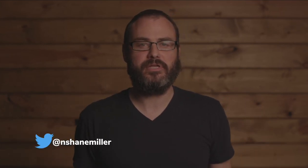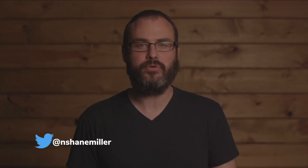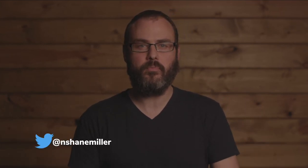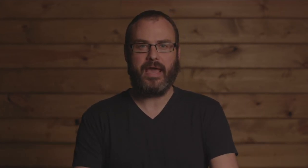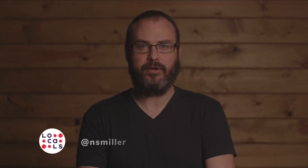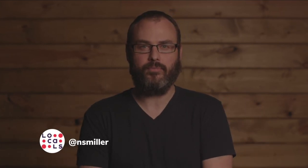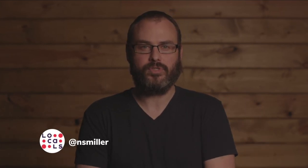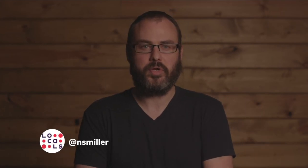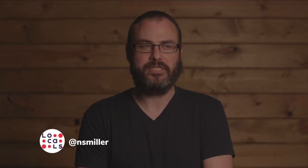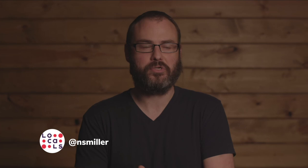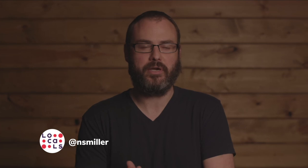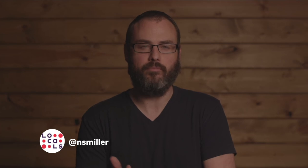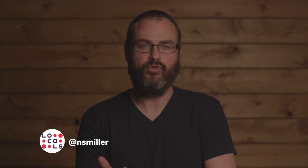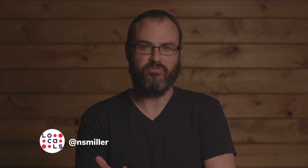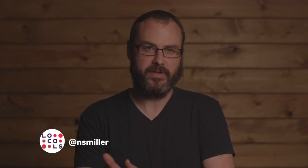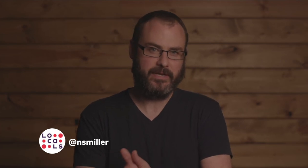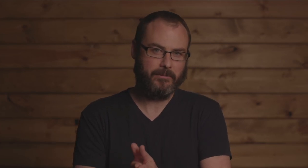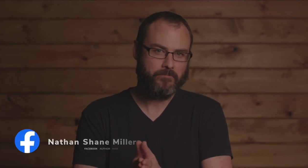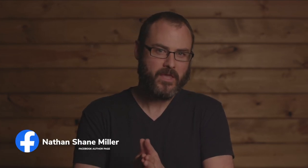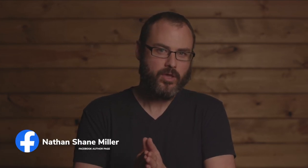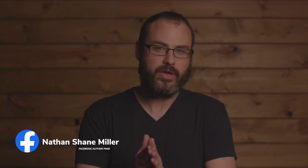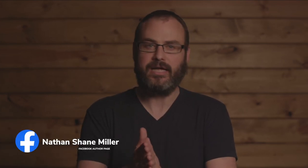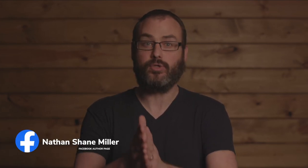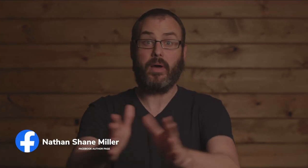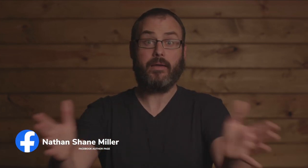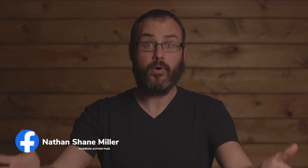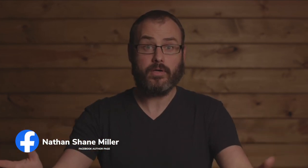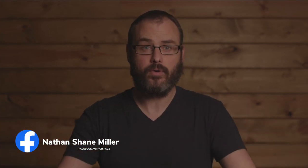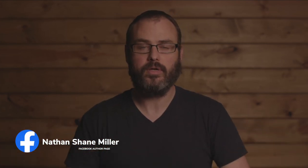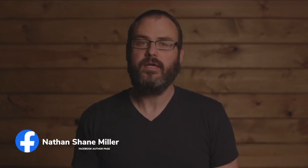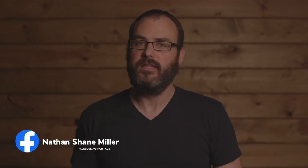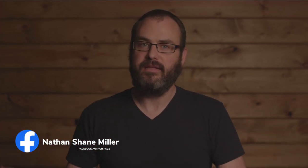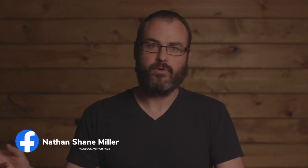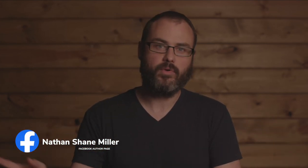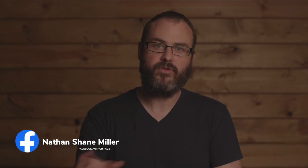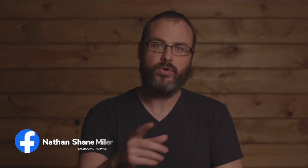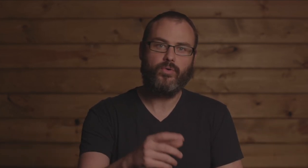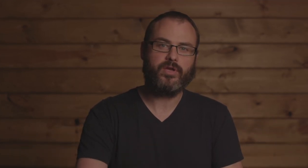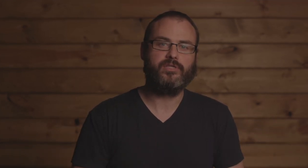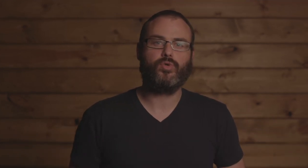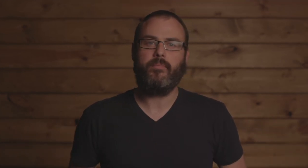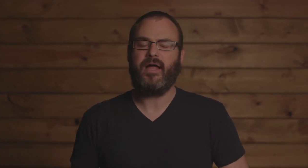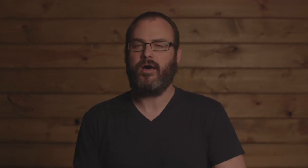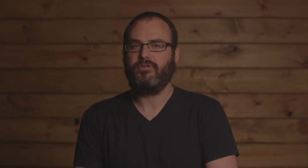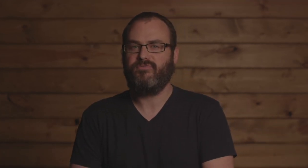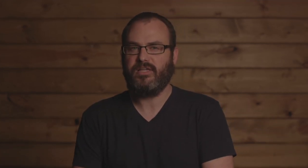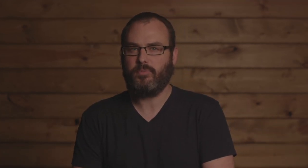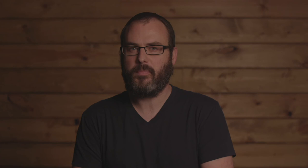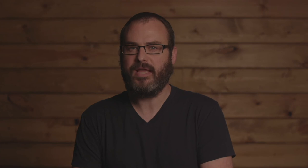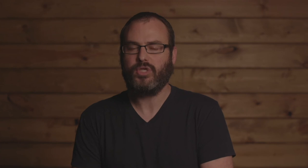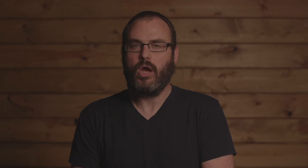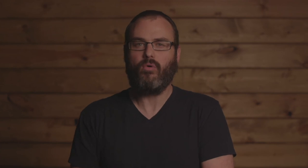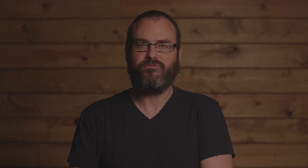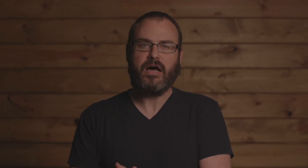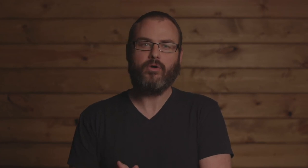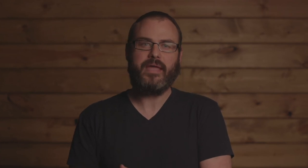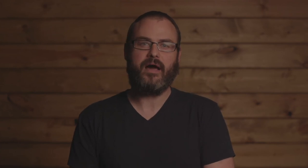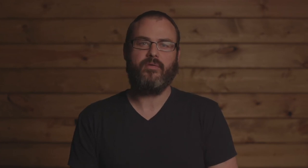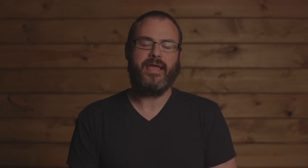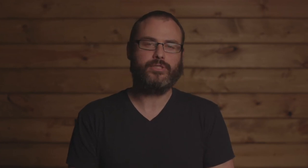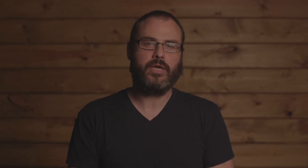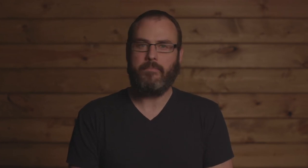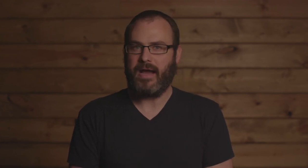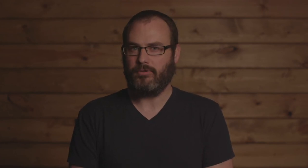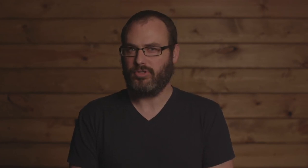things, but they do matter, and we're trying to start a movement here. You can also buy a book or leave a review. You can join my author's Facebook page or follow